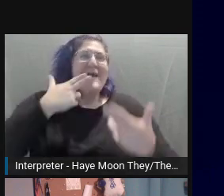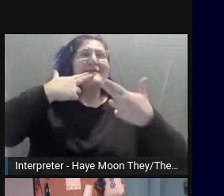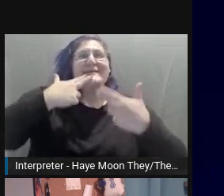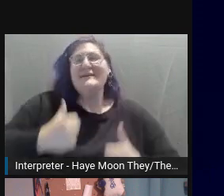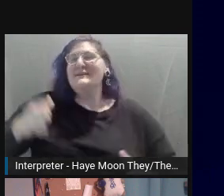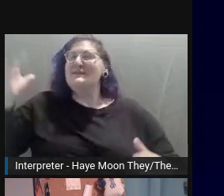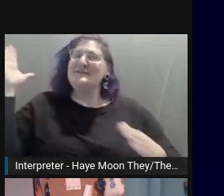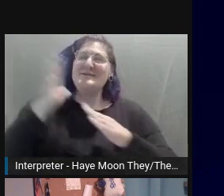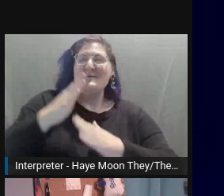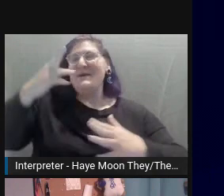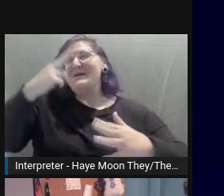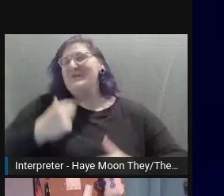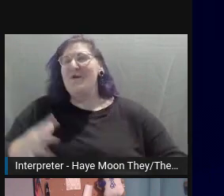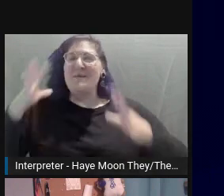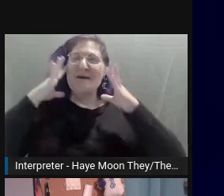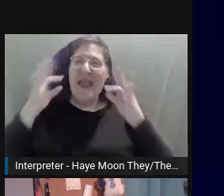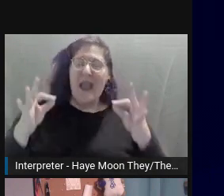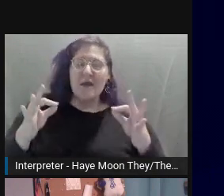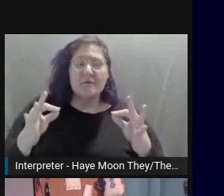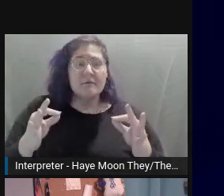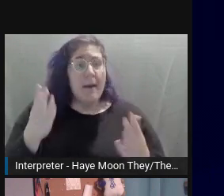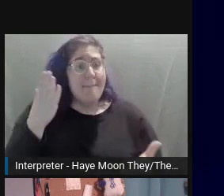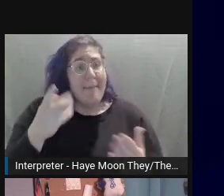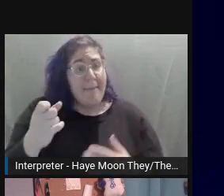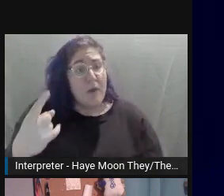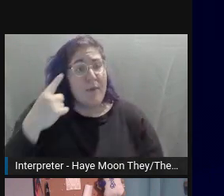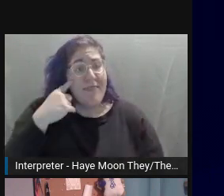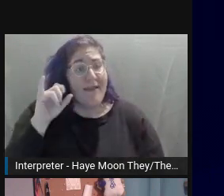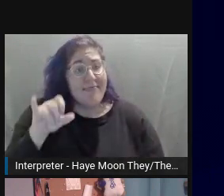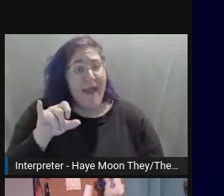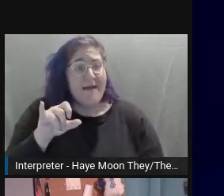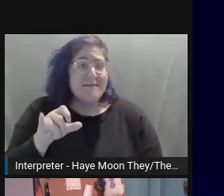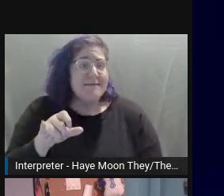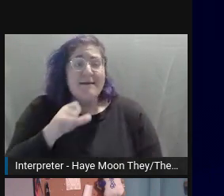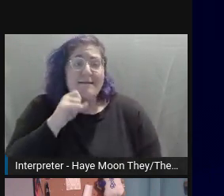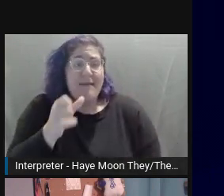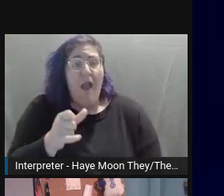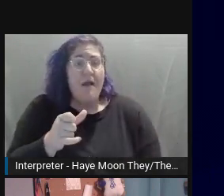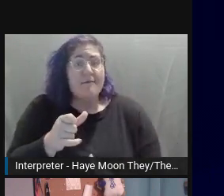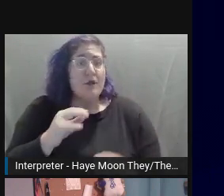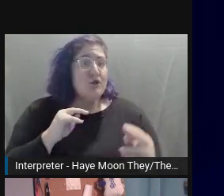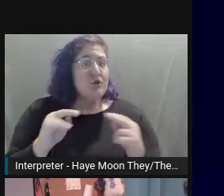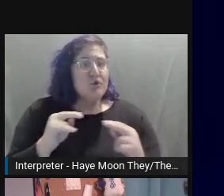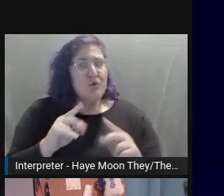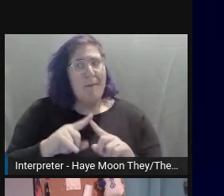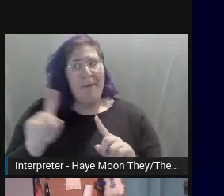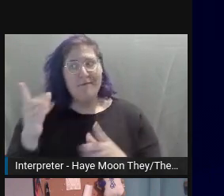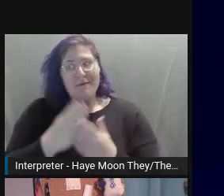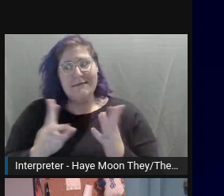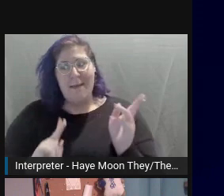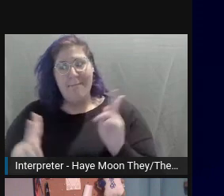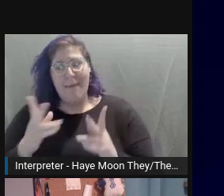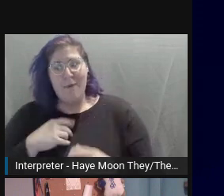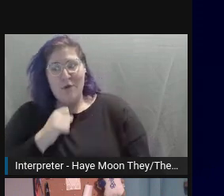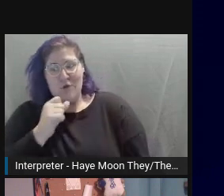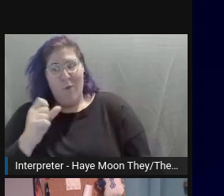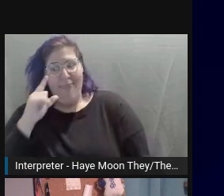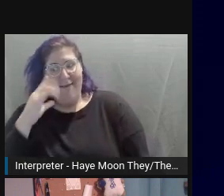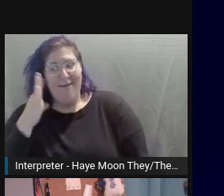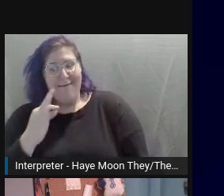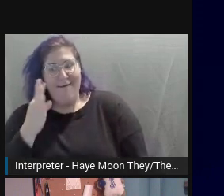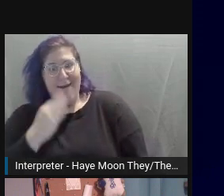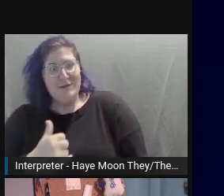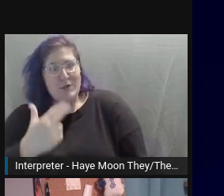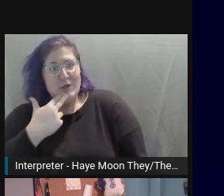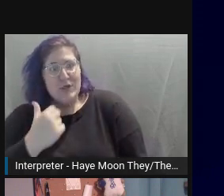I know it's hard to believe, but not everybody thinks cats are cute. I'm not one of those people, but I know they're out there. Alternatively, if you're writing an article